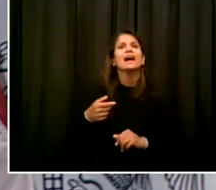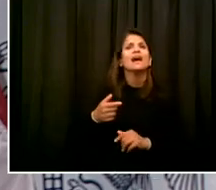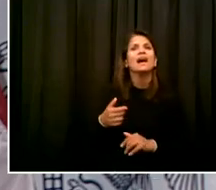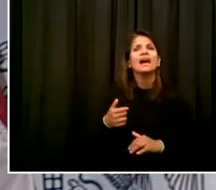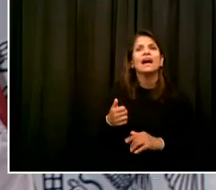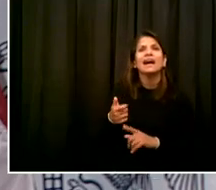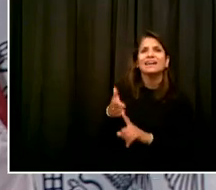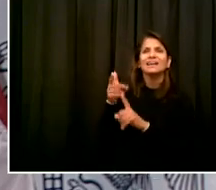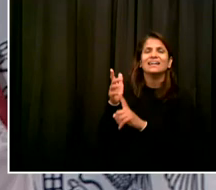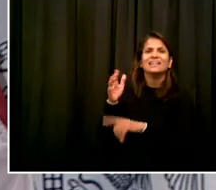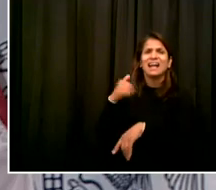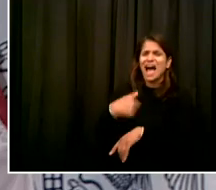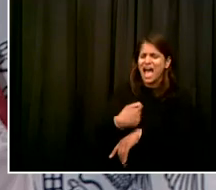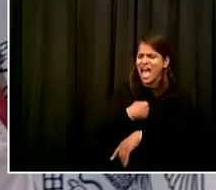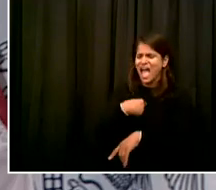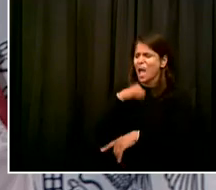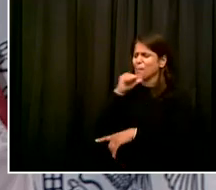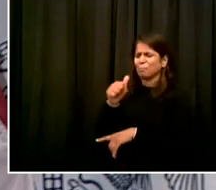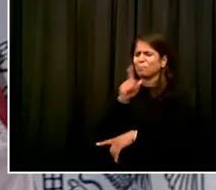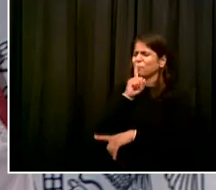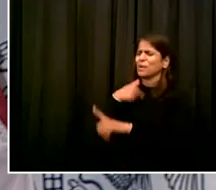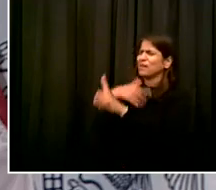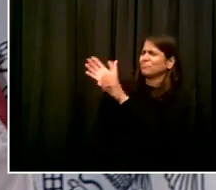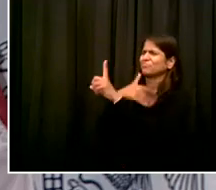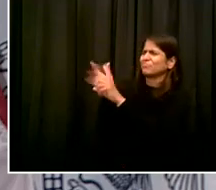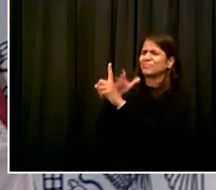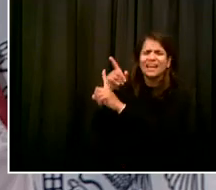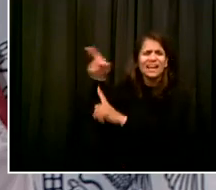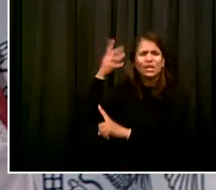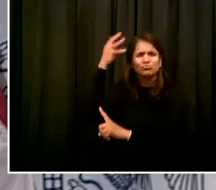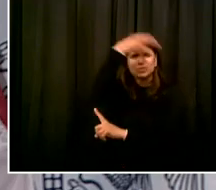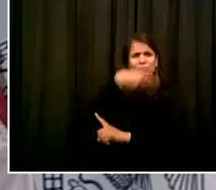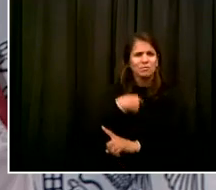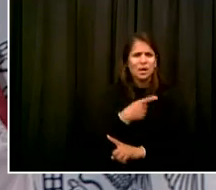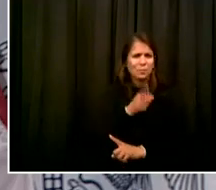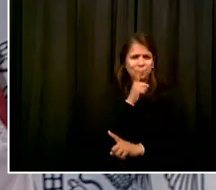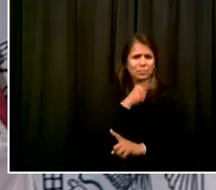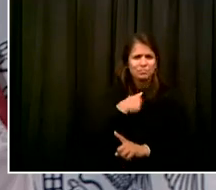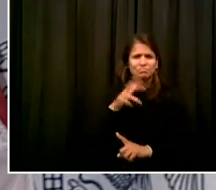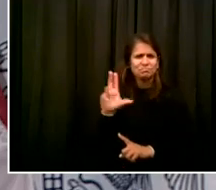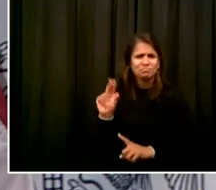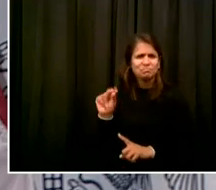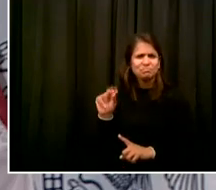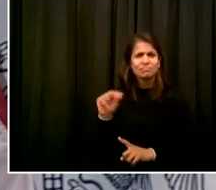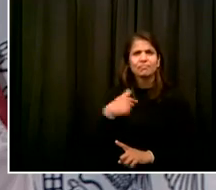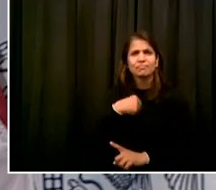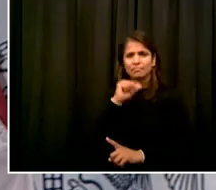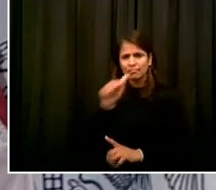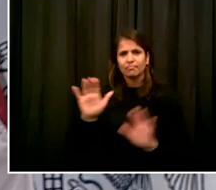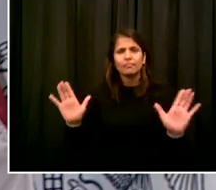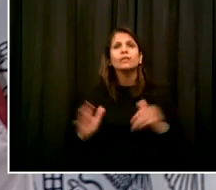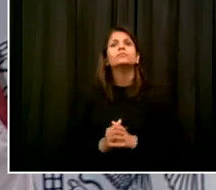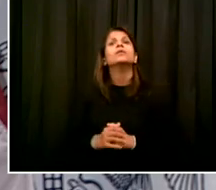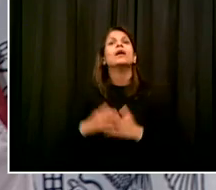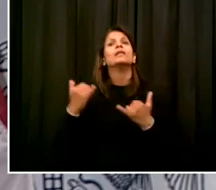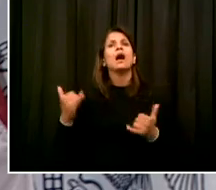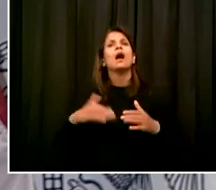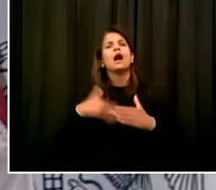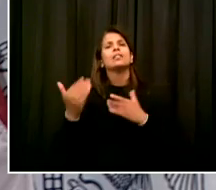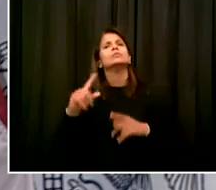Again, the rising crime figures. You've repeatedly mentioned that it's about dislocations due to the coronavirus and the court closures.